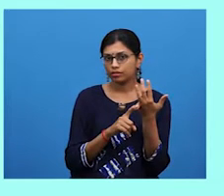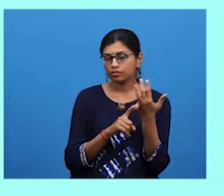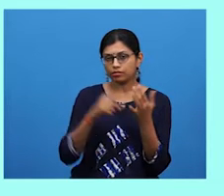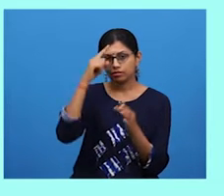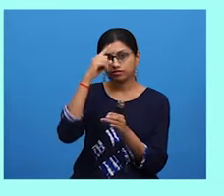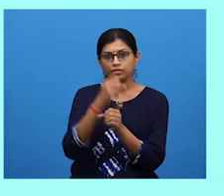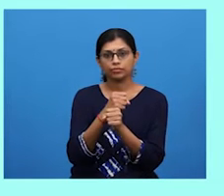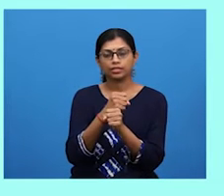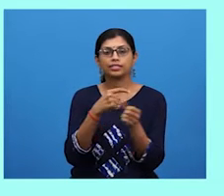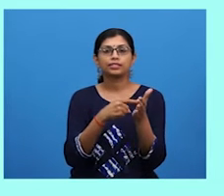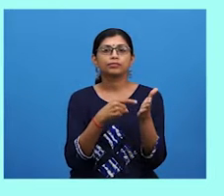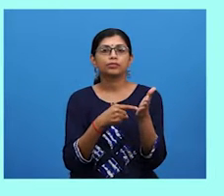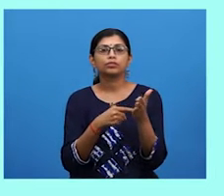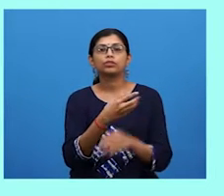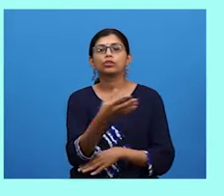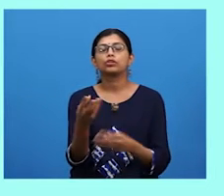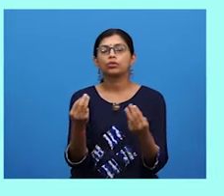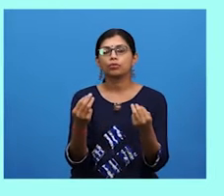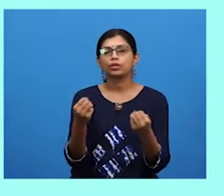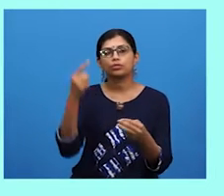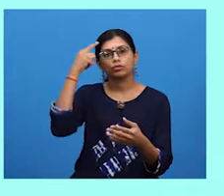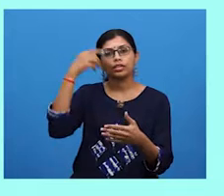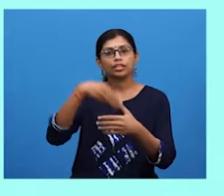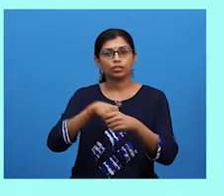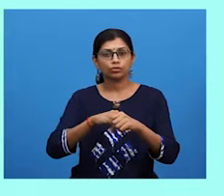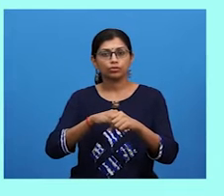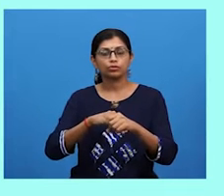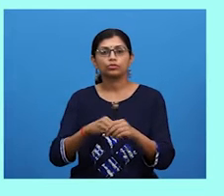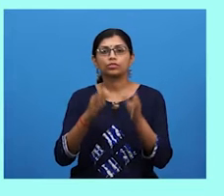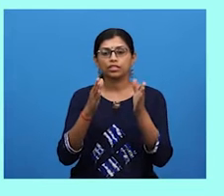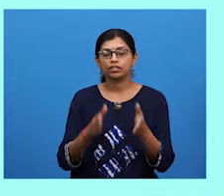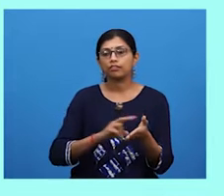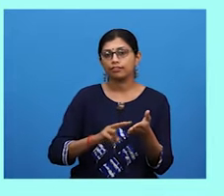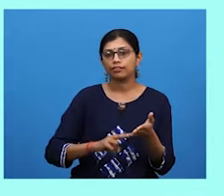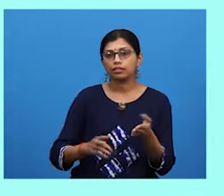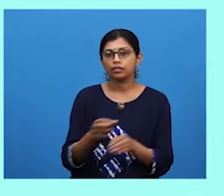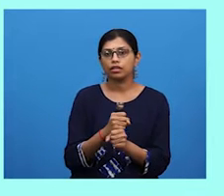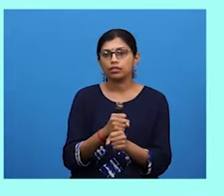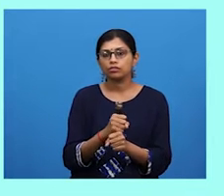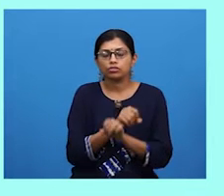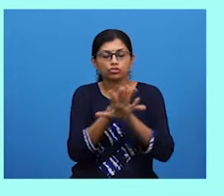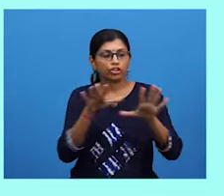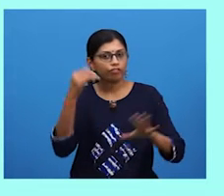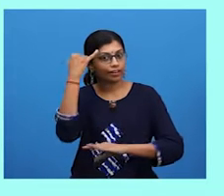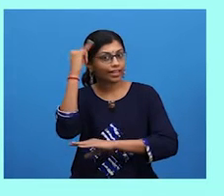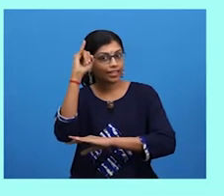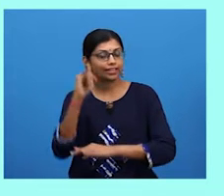Summarize the points that you want to include so that the reader gets a general idea.